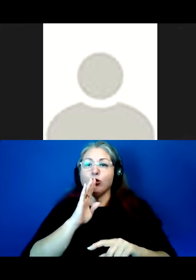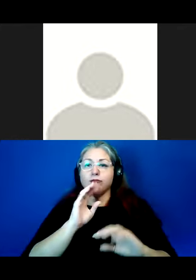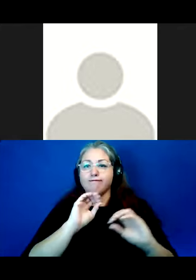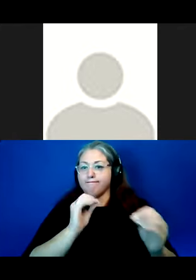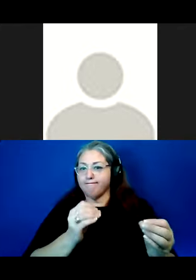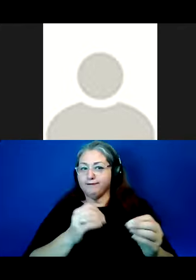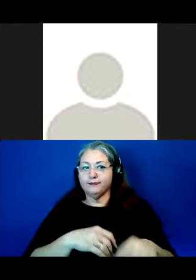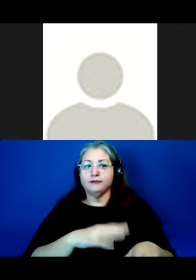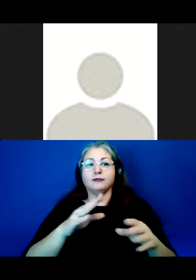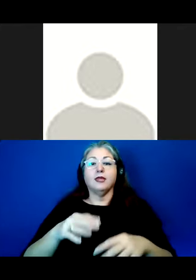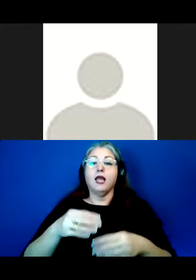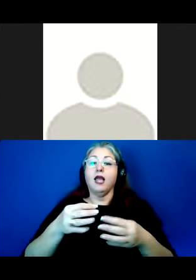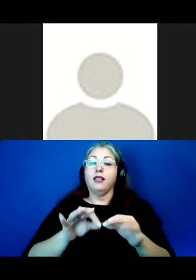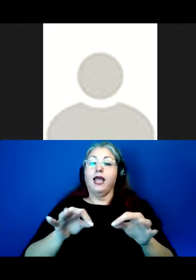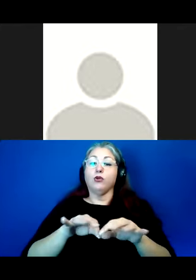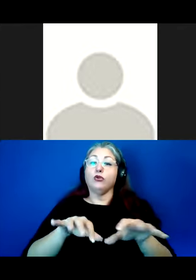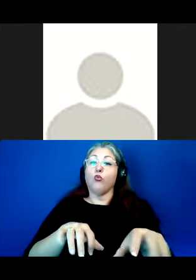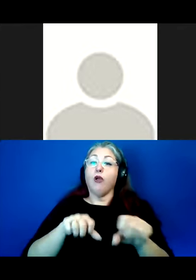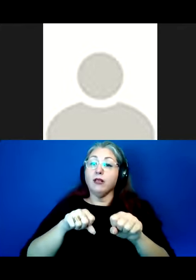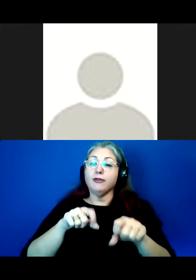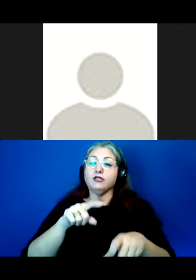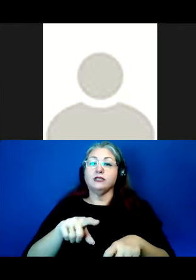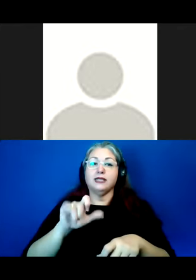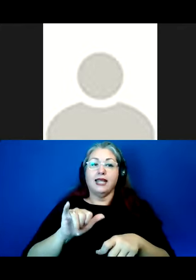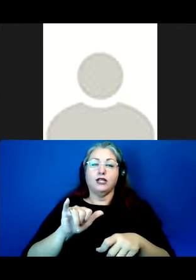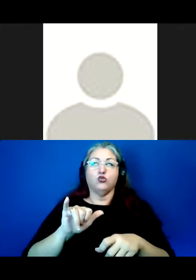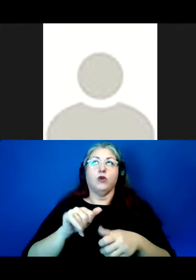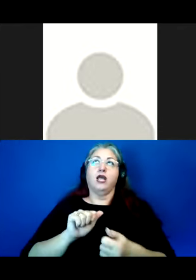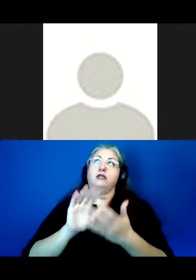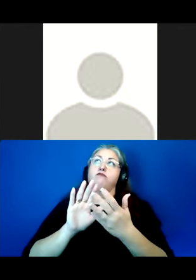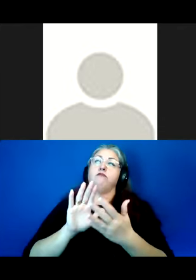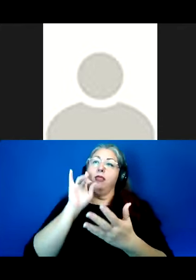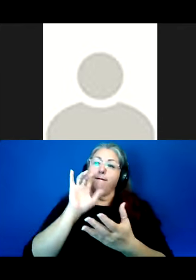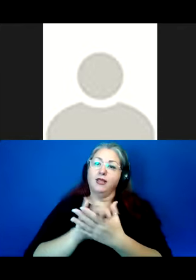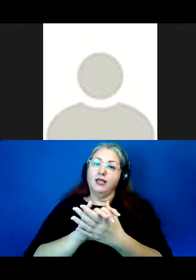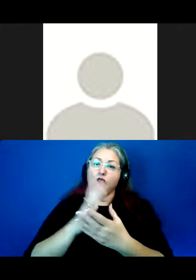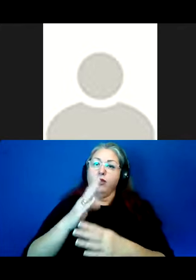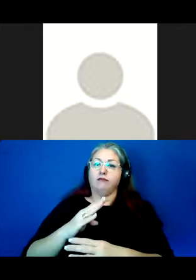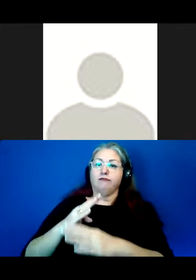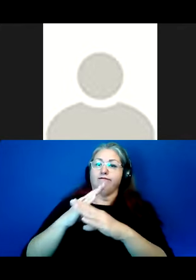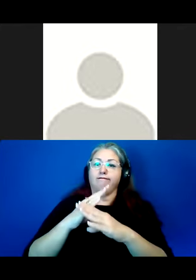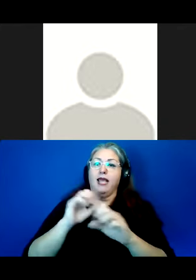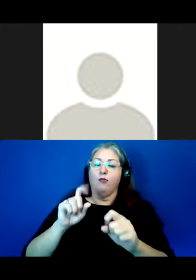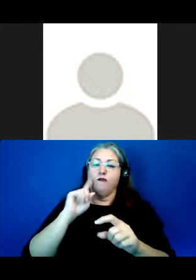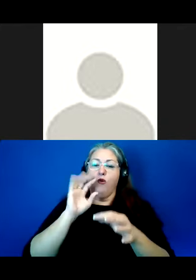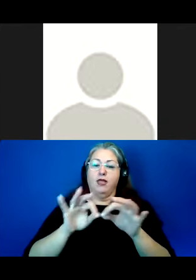Language reclamation entails identifying and addressing the beliefs that impede language recovery. Ditto the practices